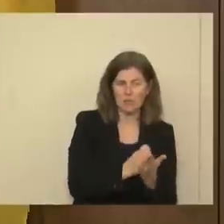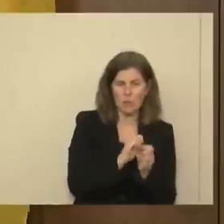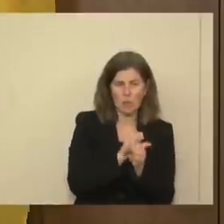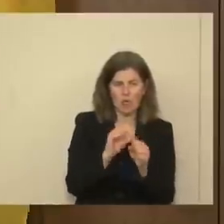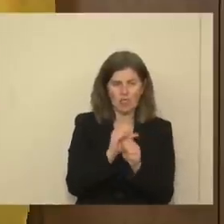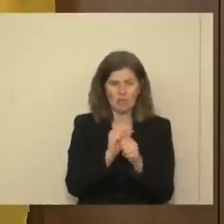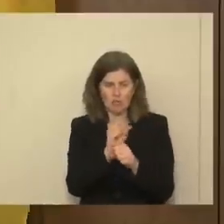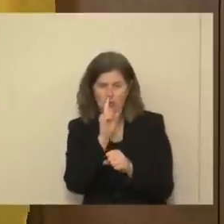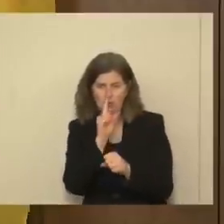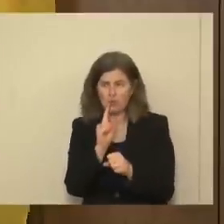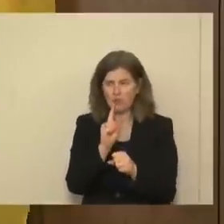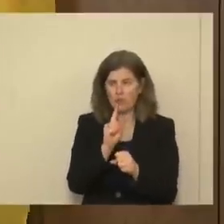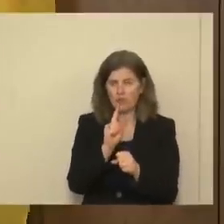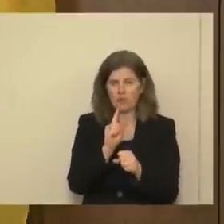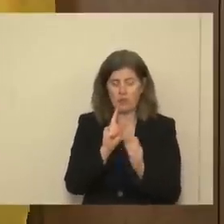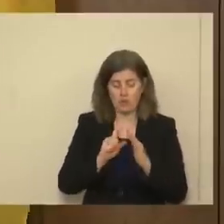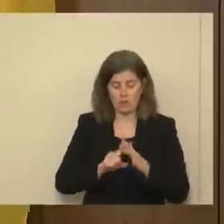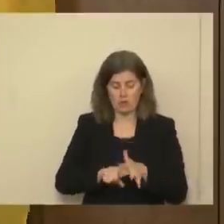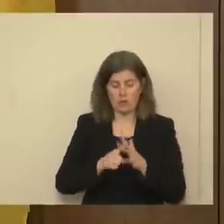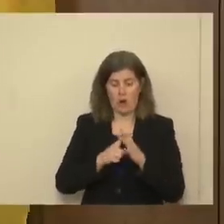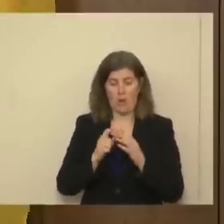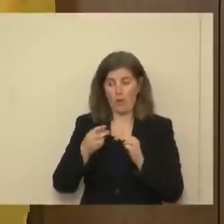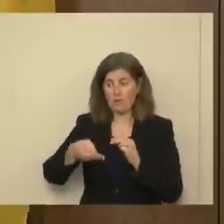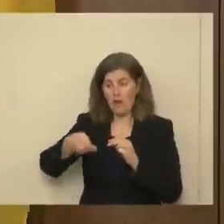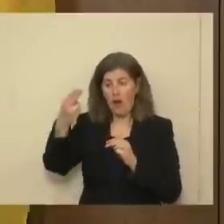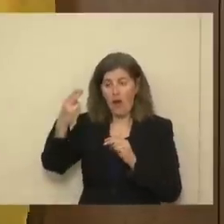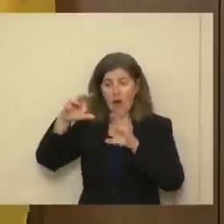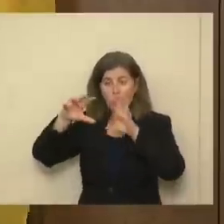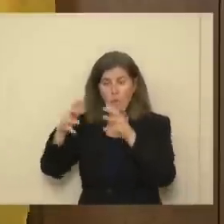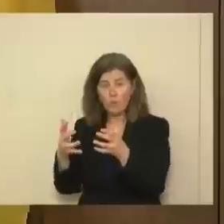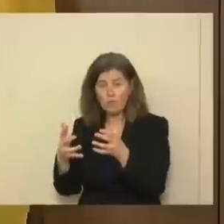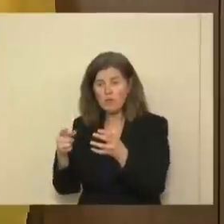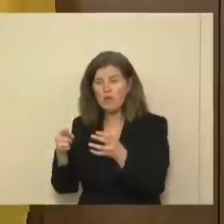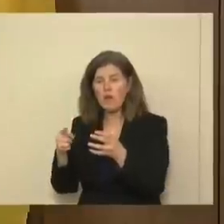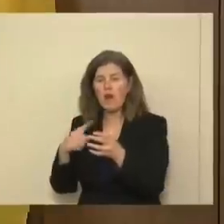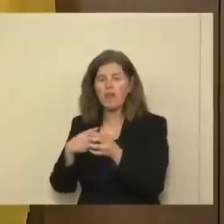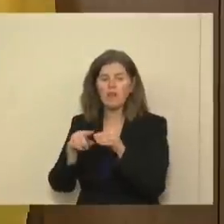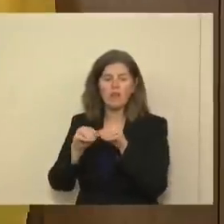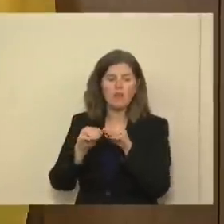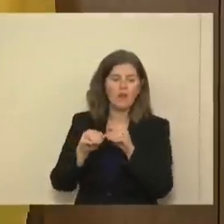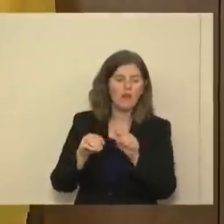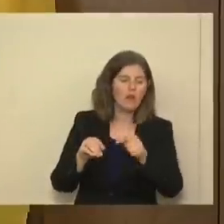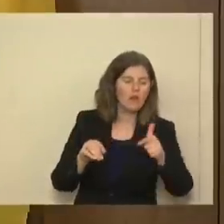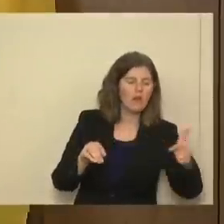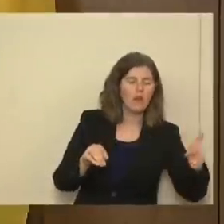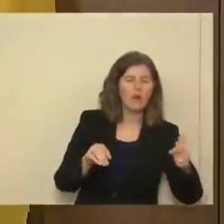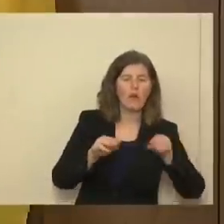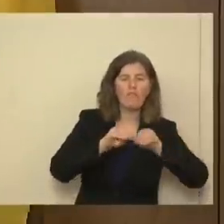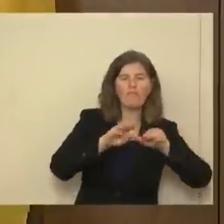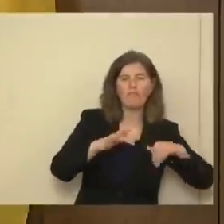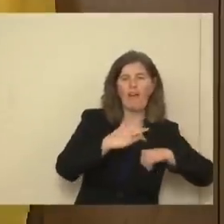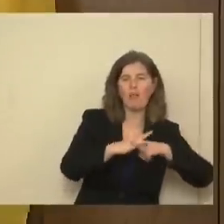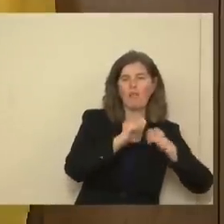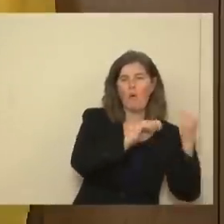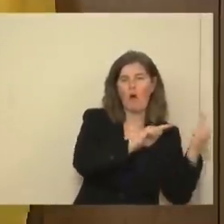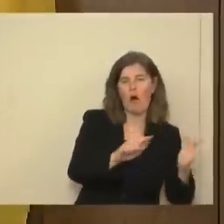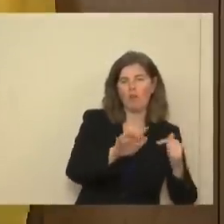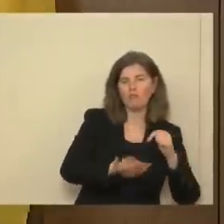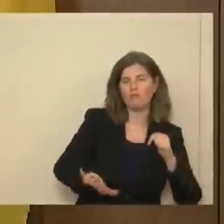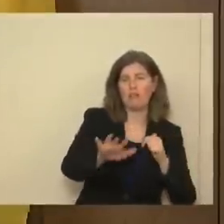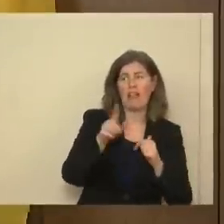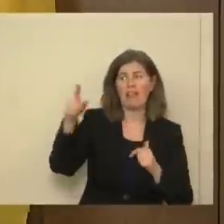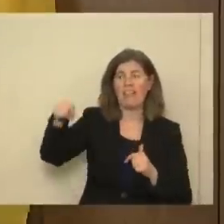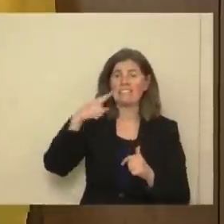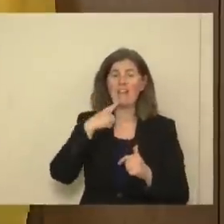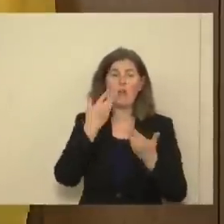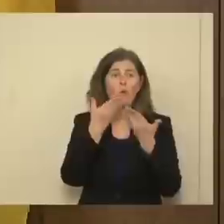to make sure that you start with those high-risk groups, and then you roll out getting vaccines widely available, and they're telling us they're